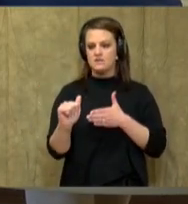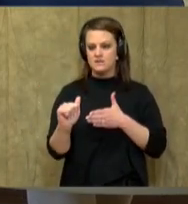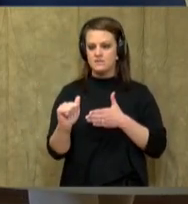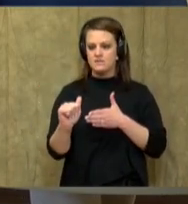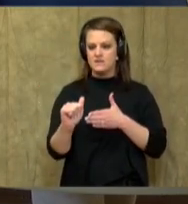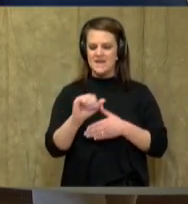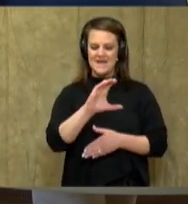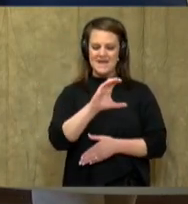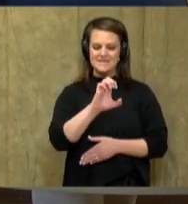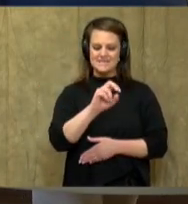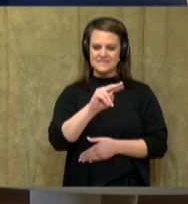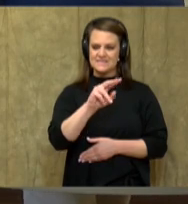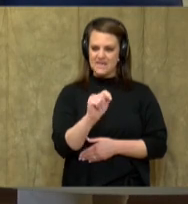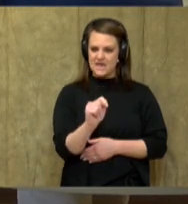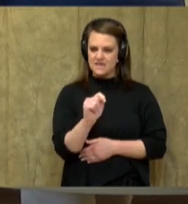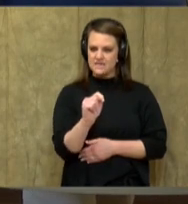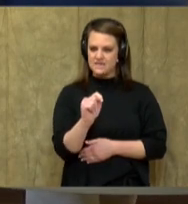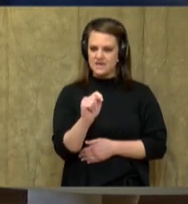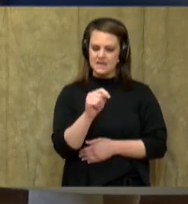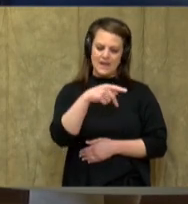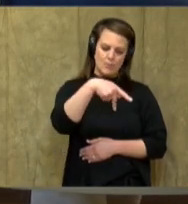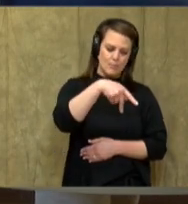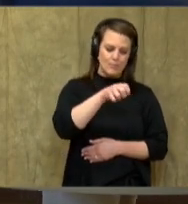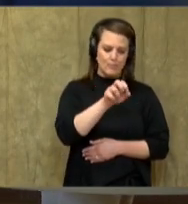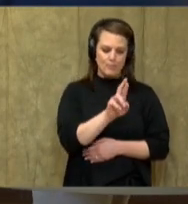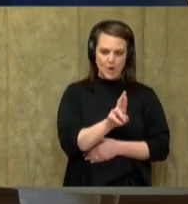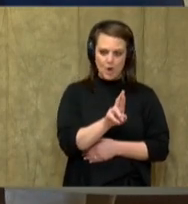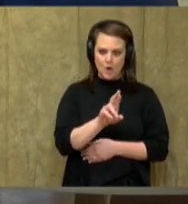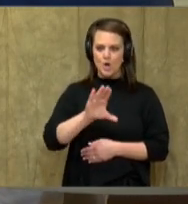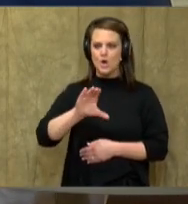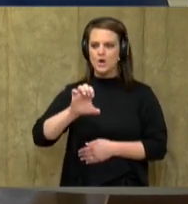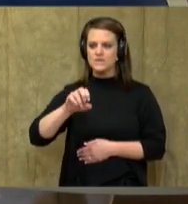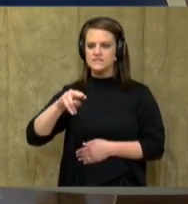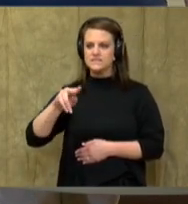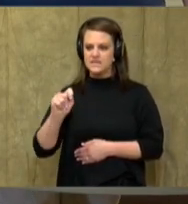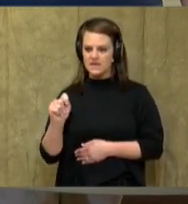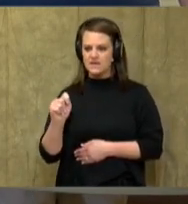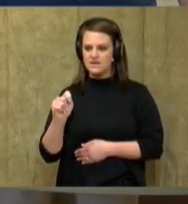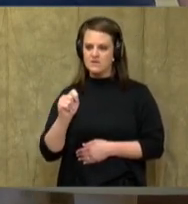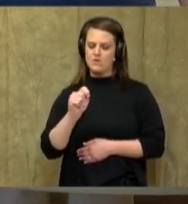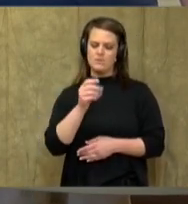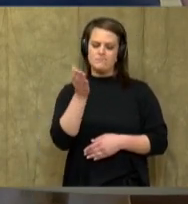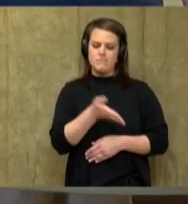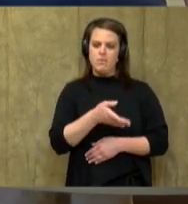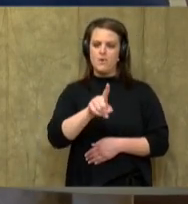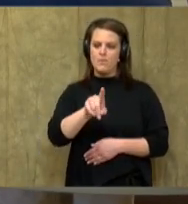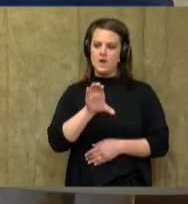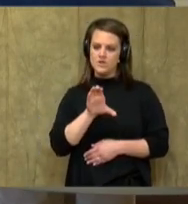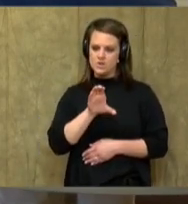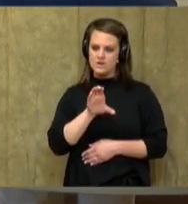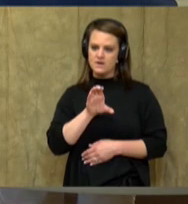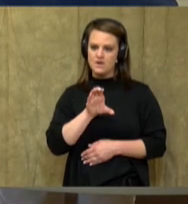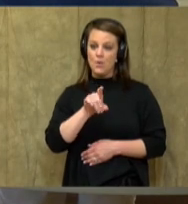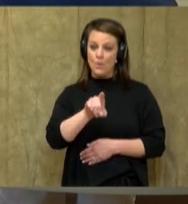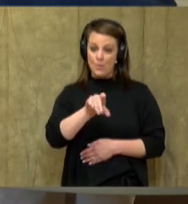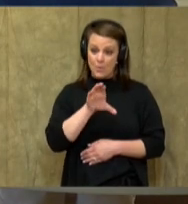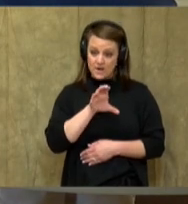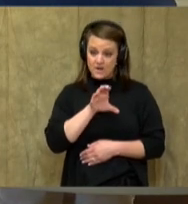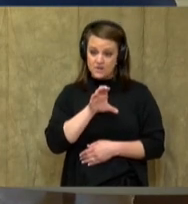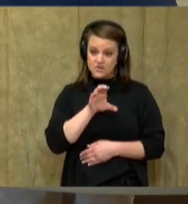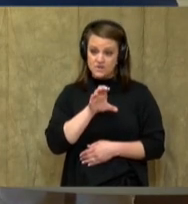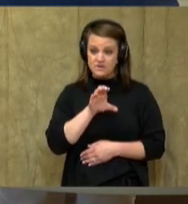sent, like in per cent or per 100, there are 100